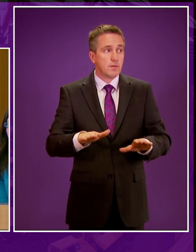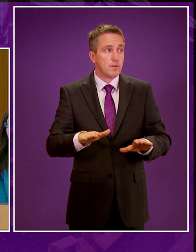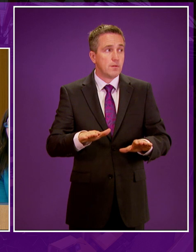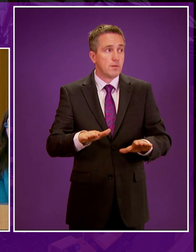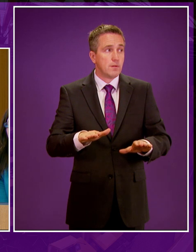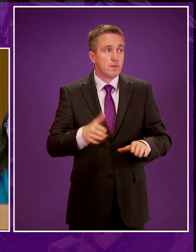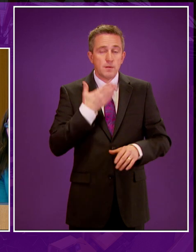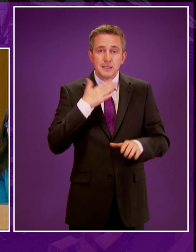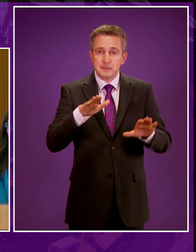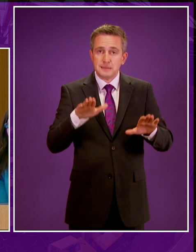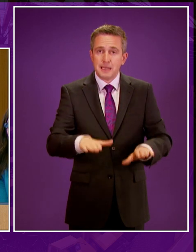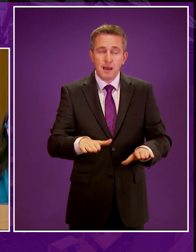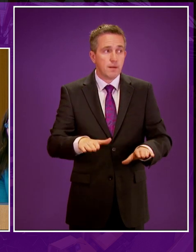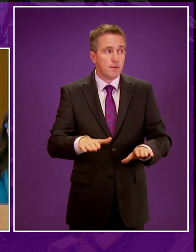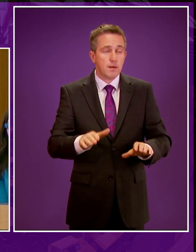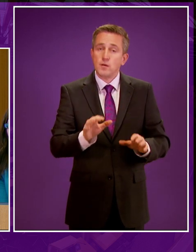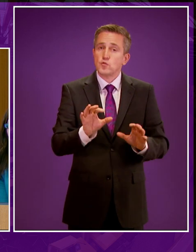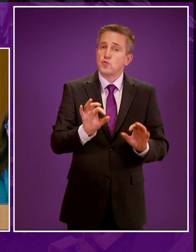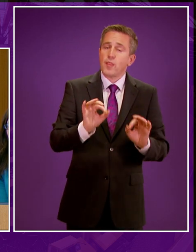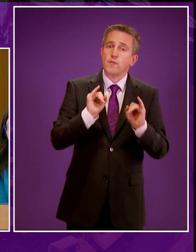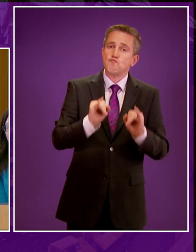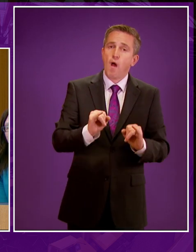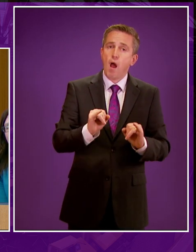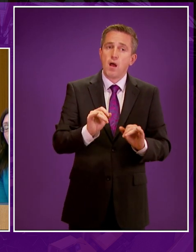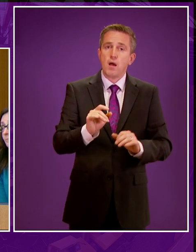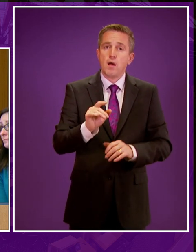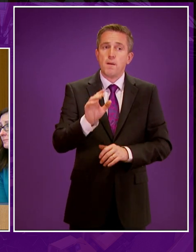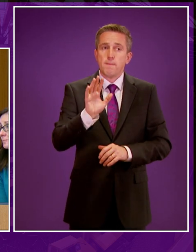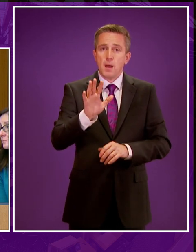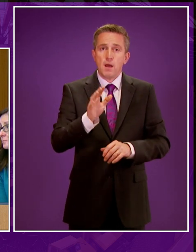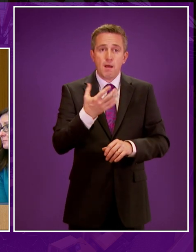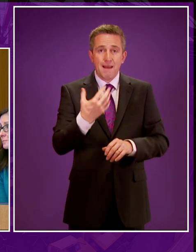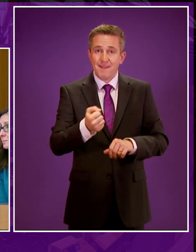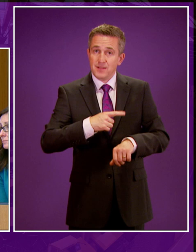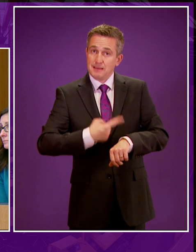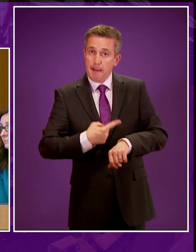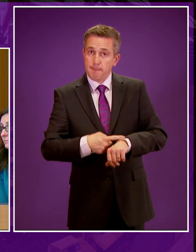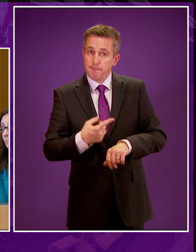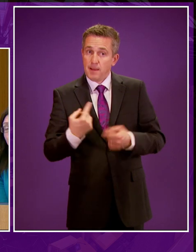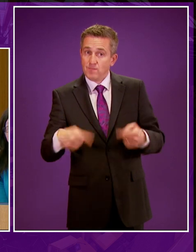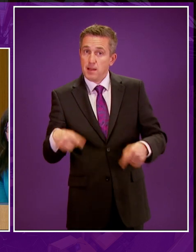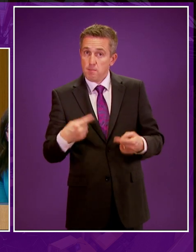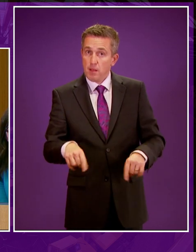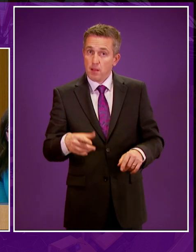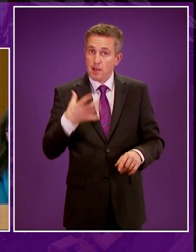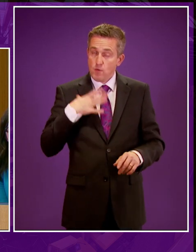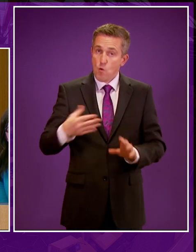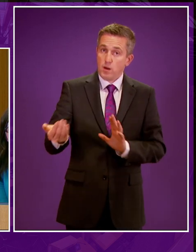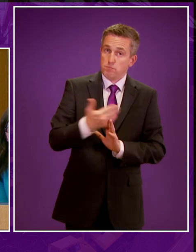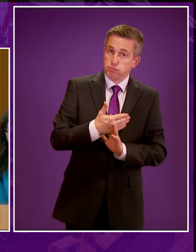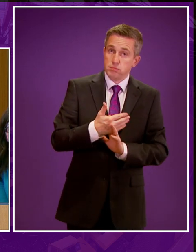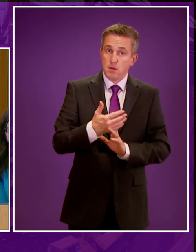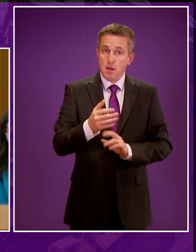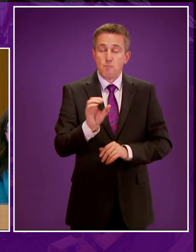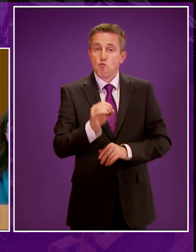please sit down just now. You've not done anything wrong. It's just to say there's time in hand if members do want to take interventions. That's